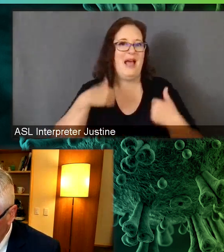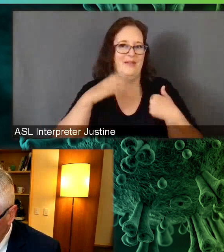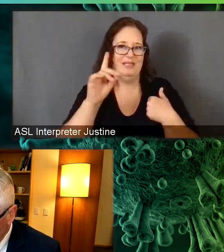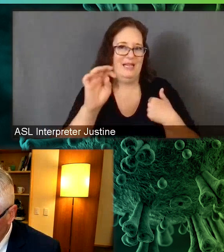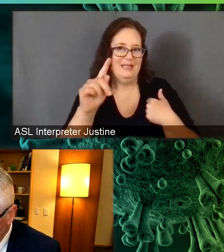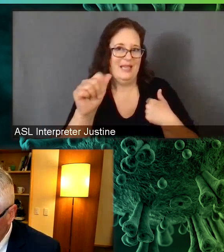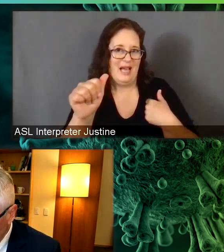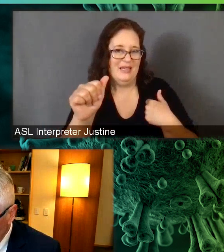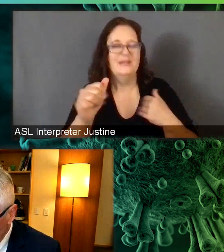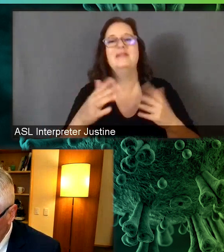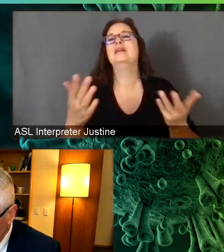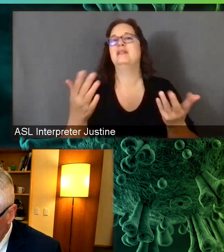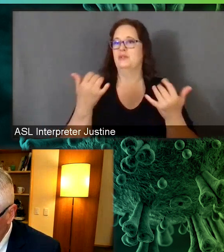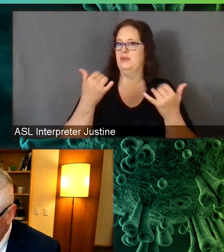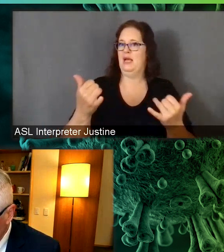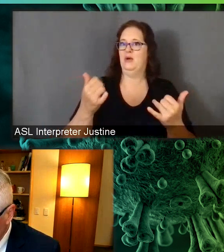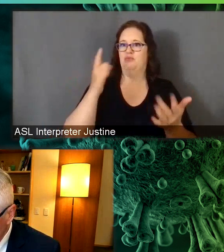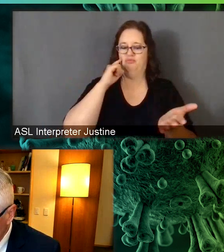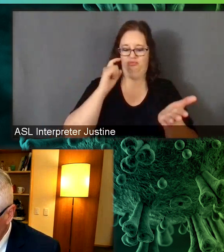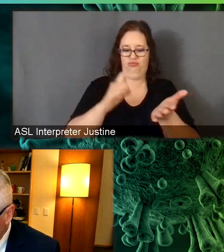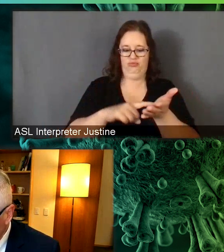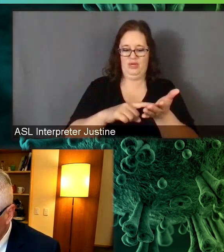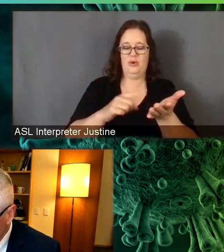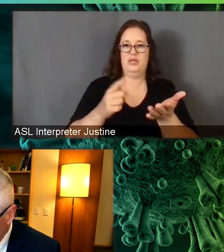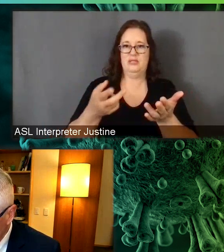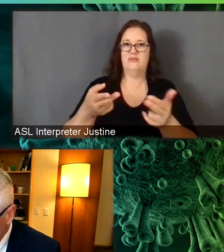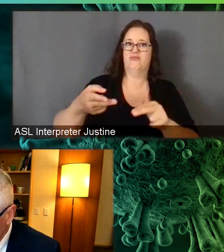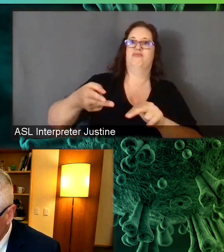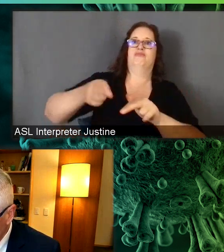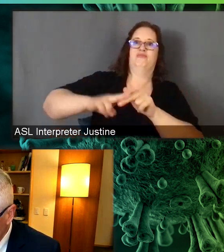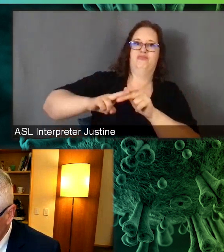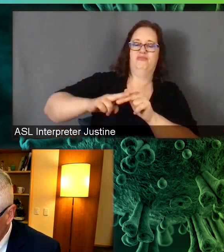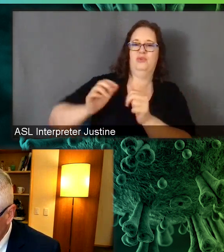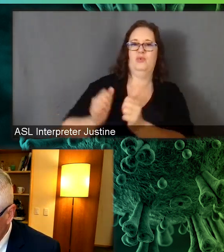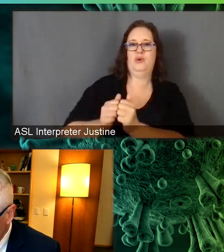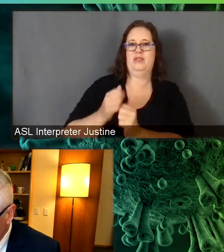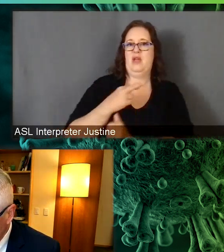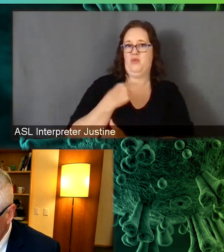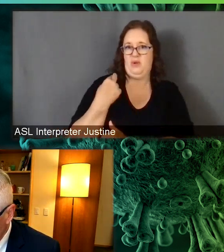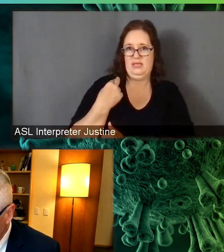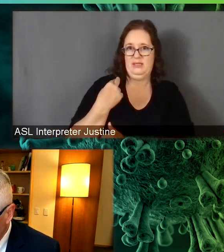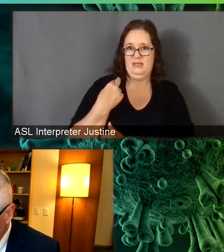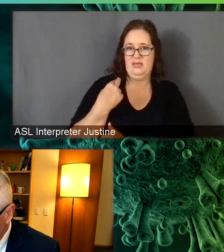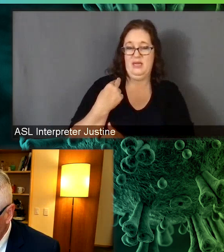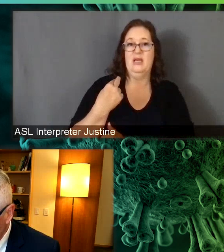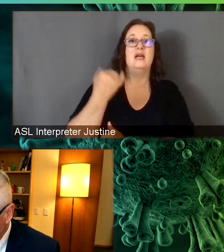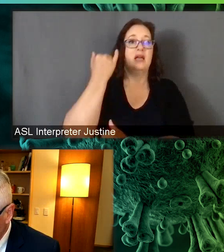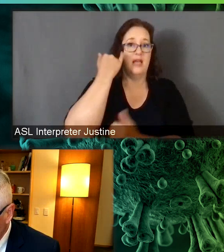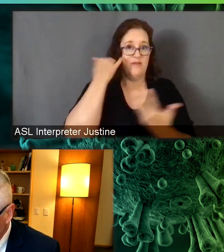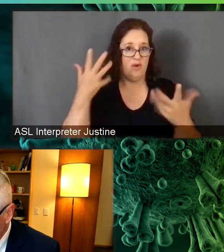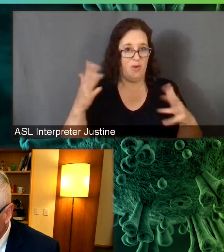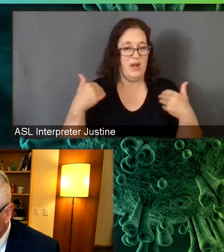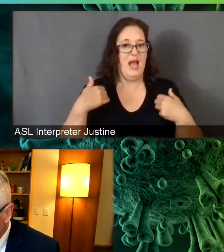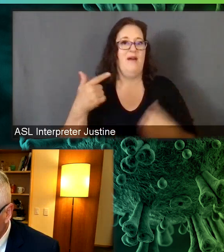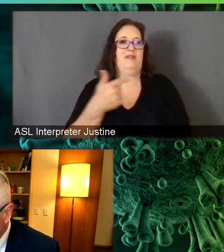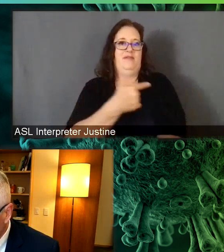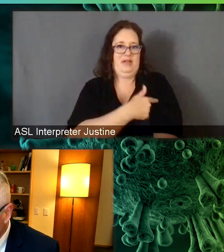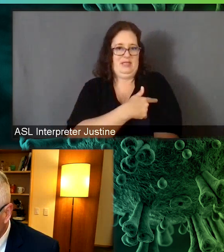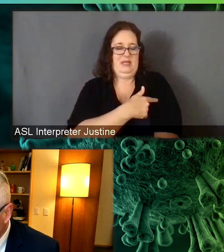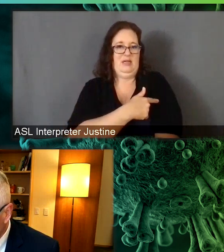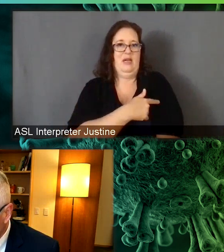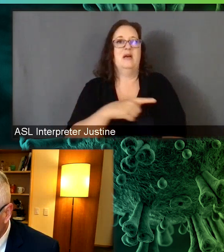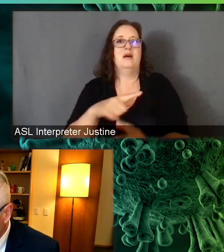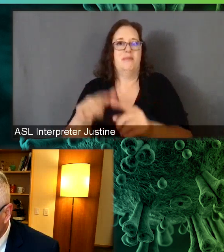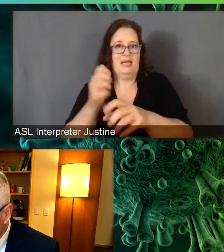despite the fact that there may be a slight increase in the risk for getting an infection despite being vaccinated, we don't think